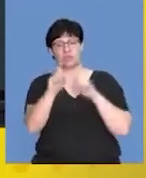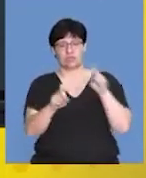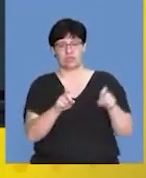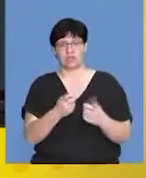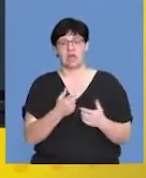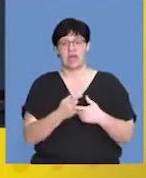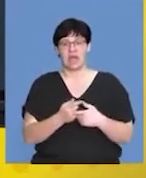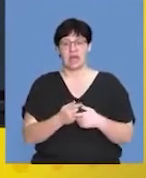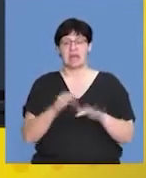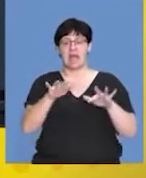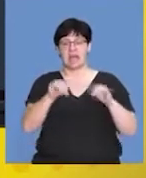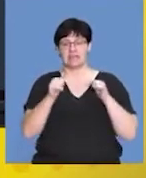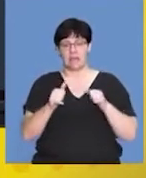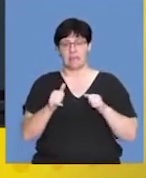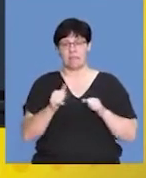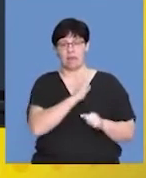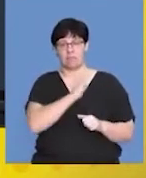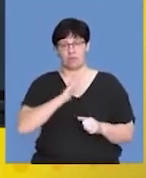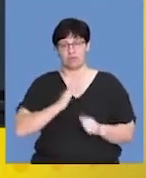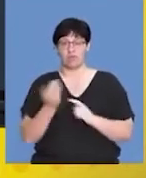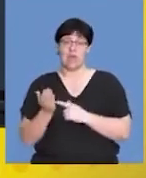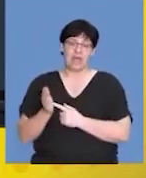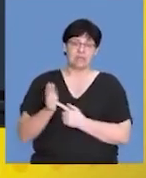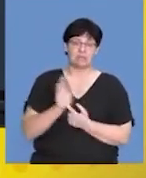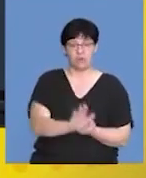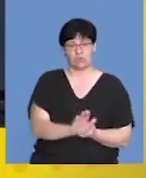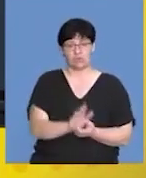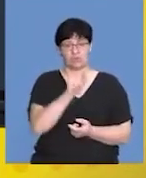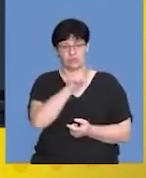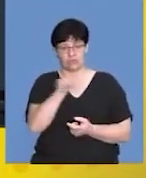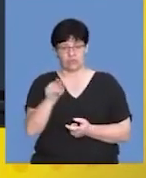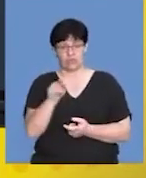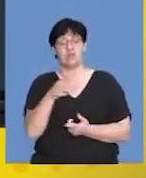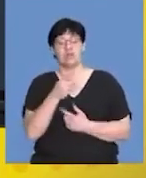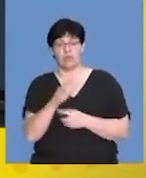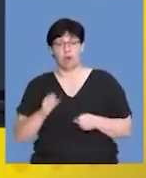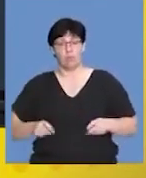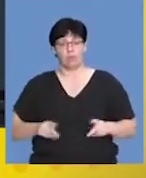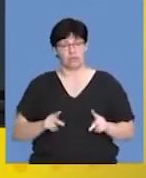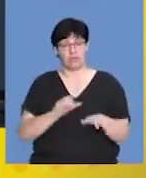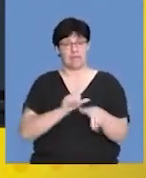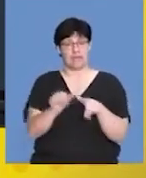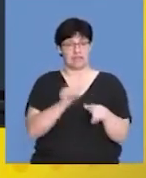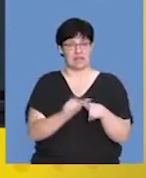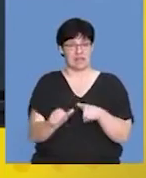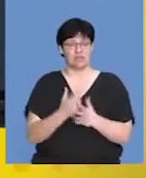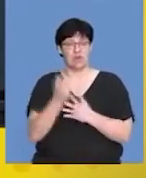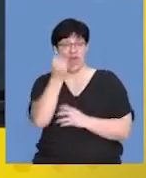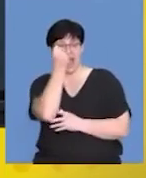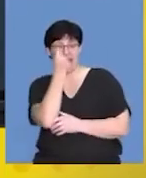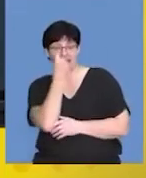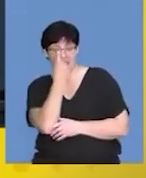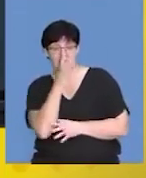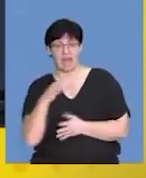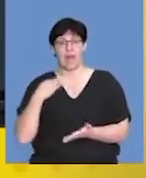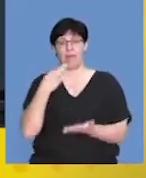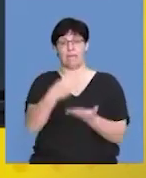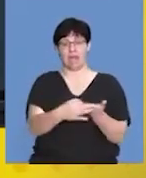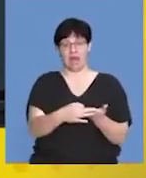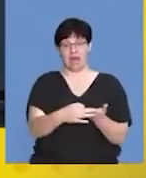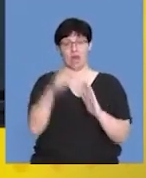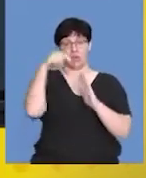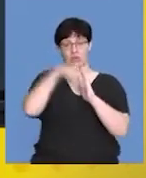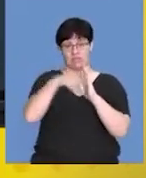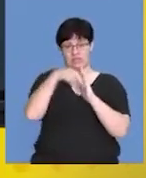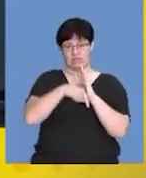different examining boards. And the idea is to expose you to these questions and give you a better opportunity to be able to understand how to apply your